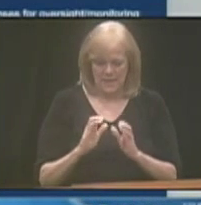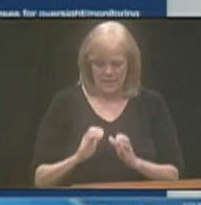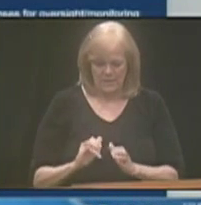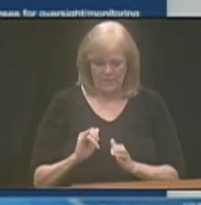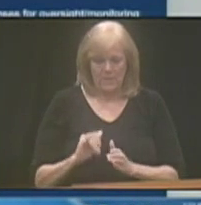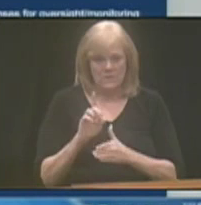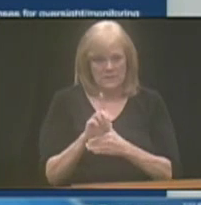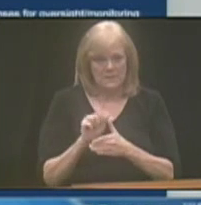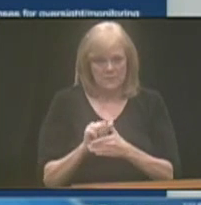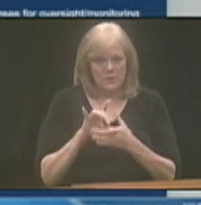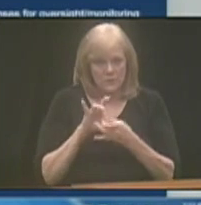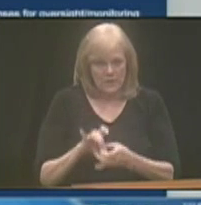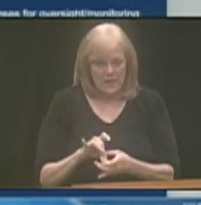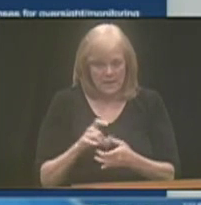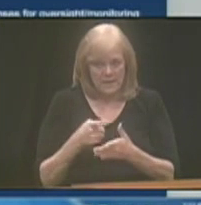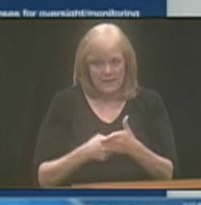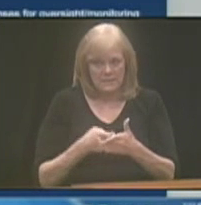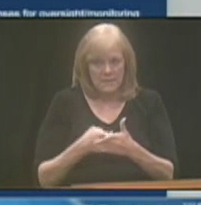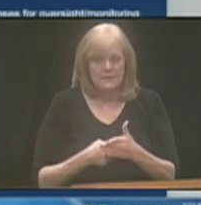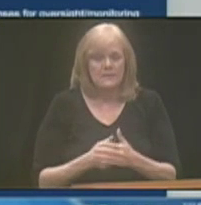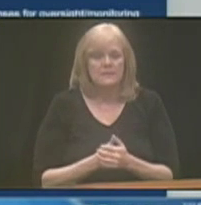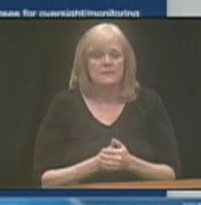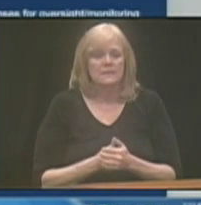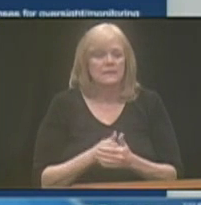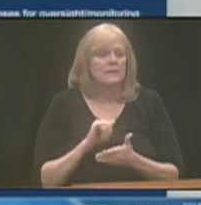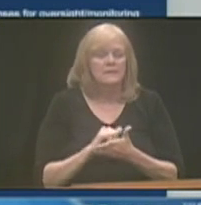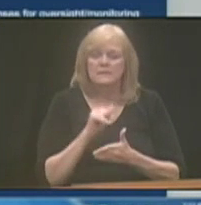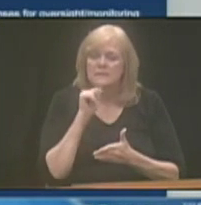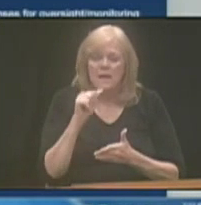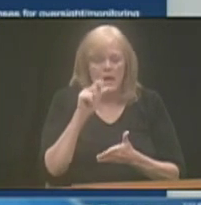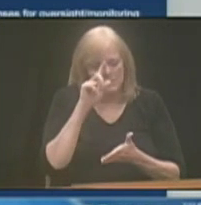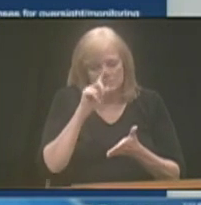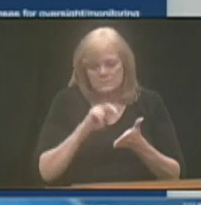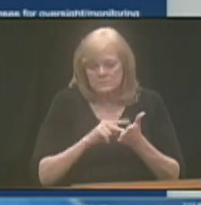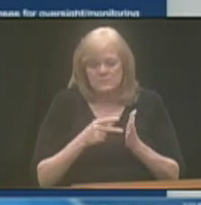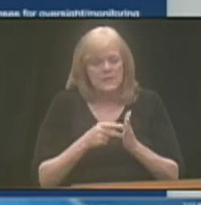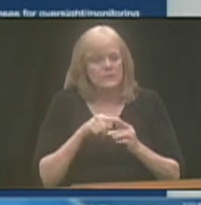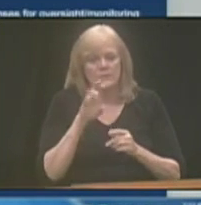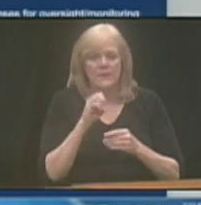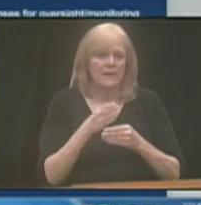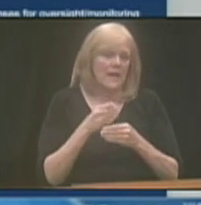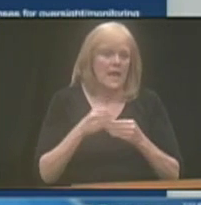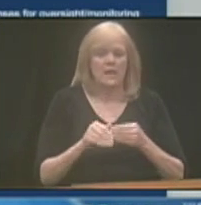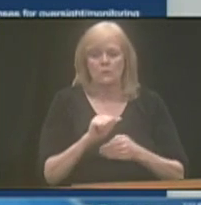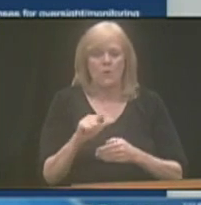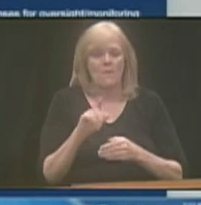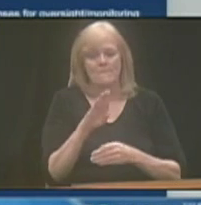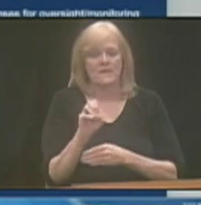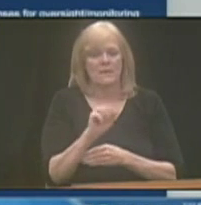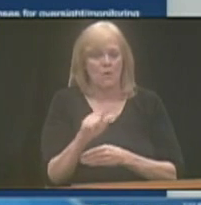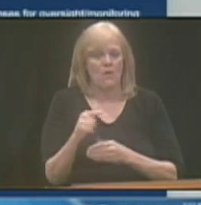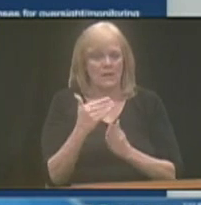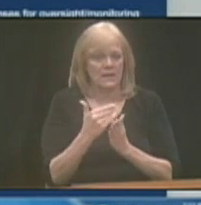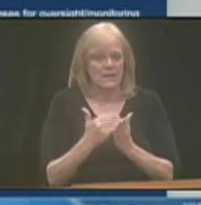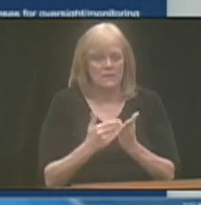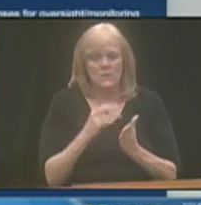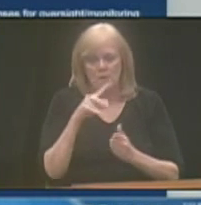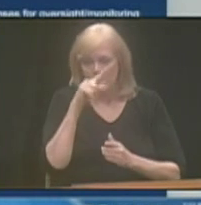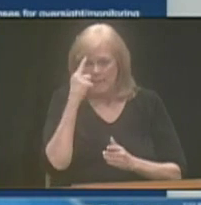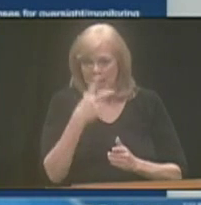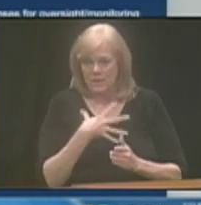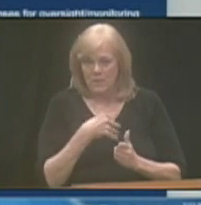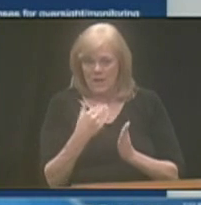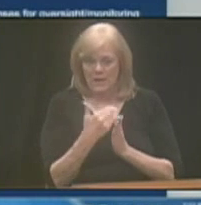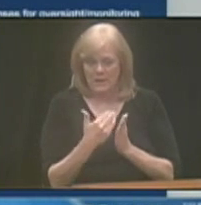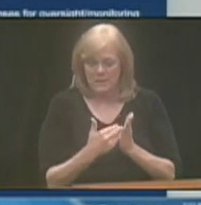of those disability related expenses. This is not meant to be an end-all be-all list, nor is it meant to be a black and